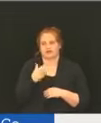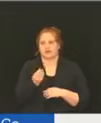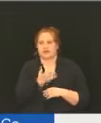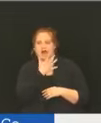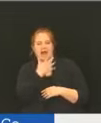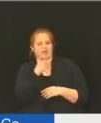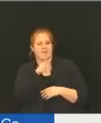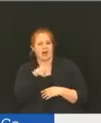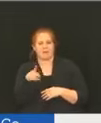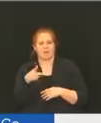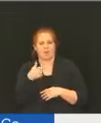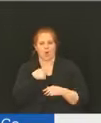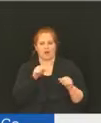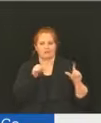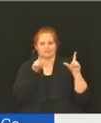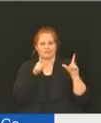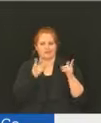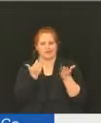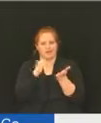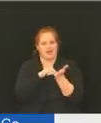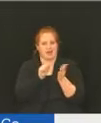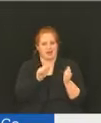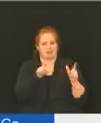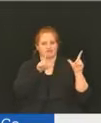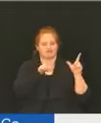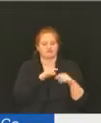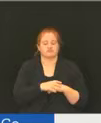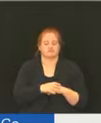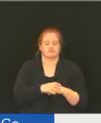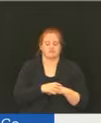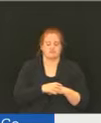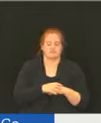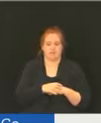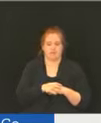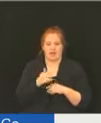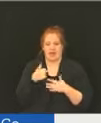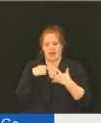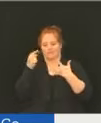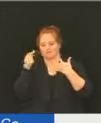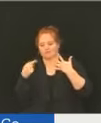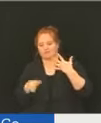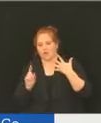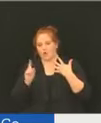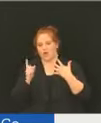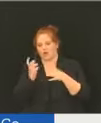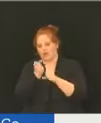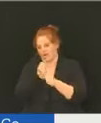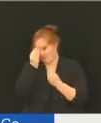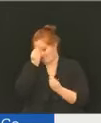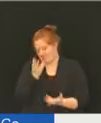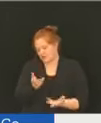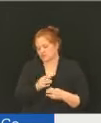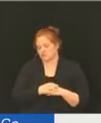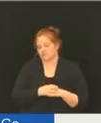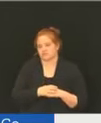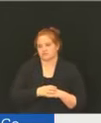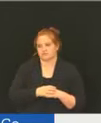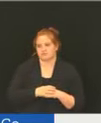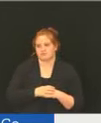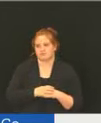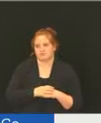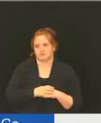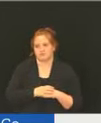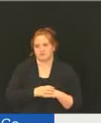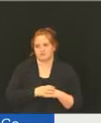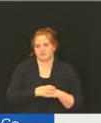can be displayed. Again, the places where you can get the information, most of our information. We are talking